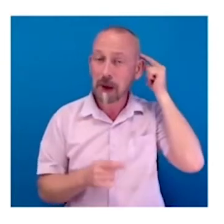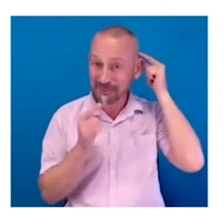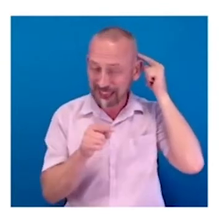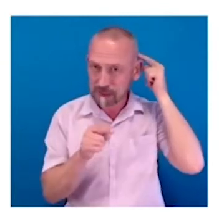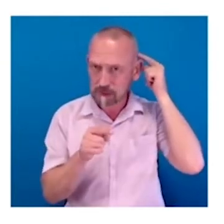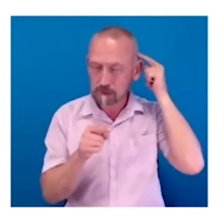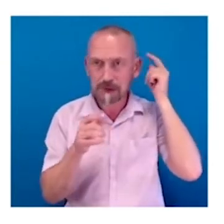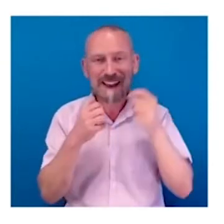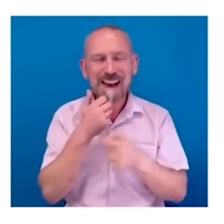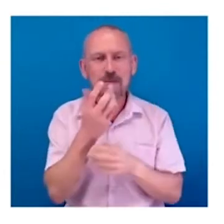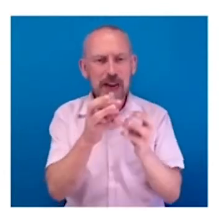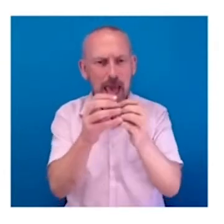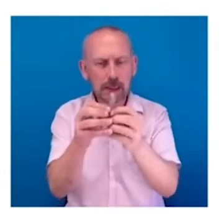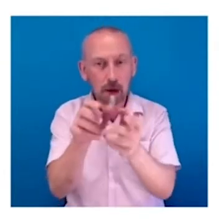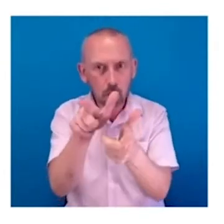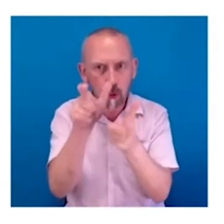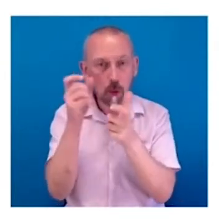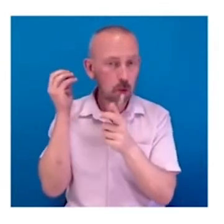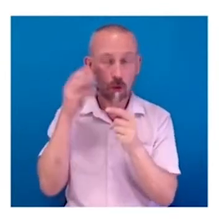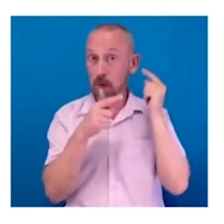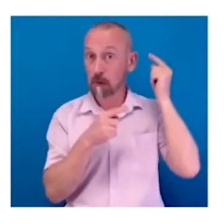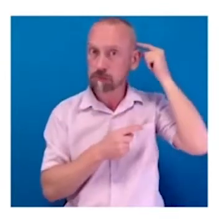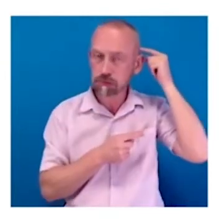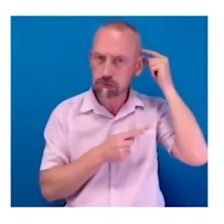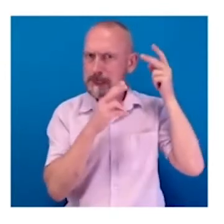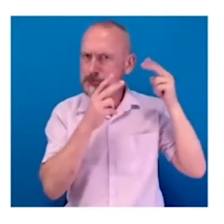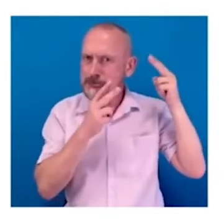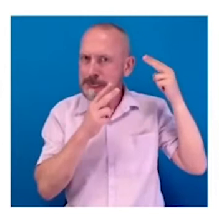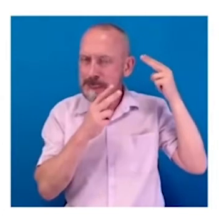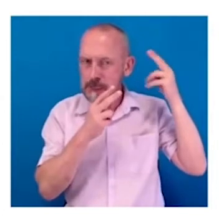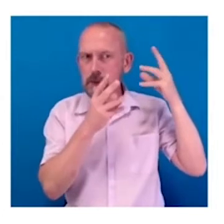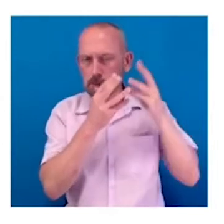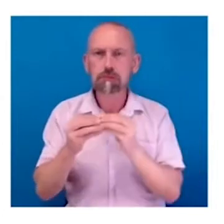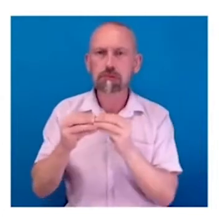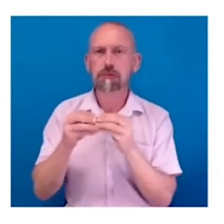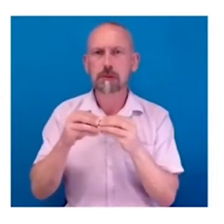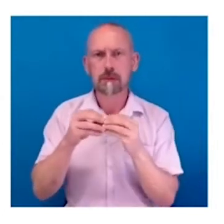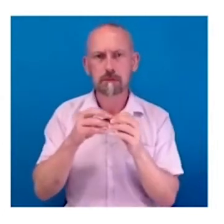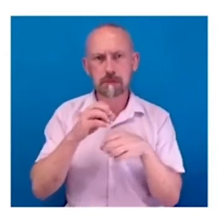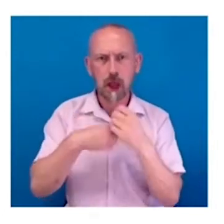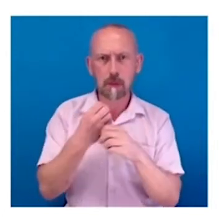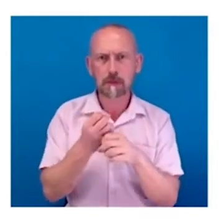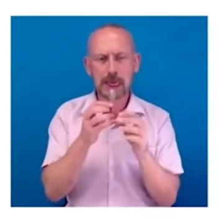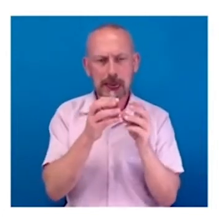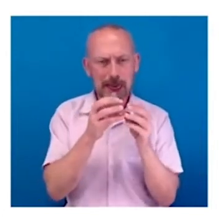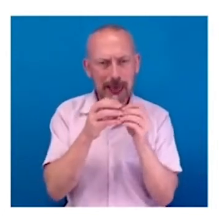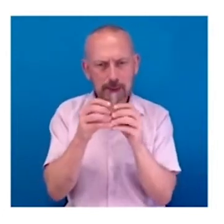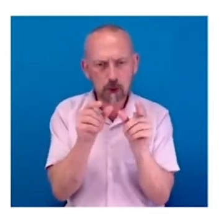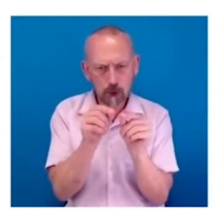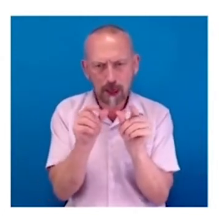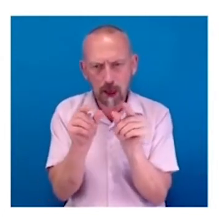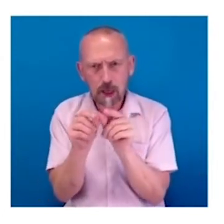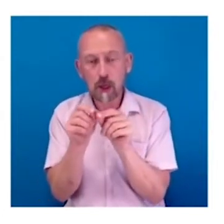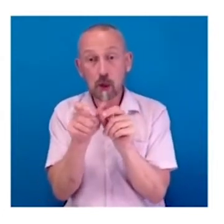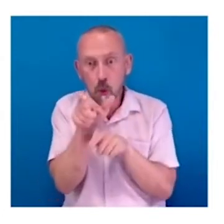single letter. From there, the letters get put together into letter pair combination and eventually into entire word shapes and the